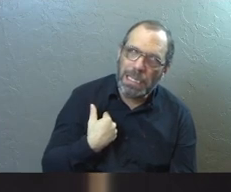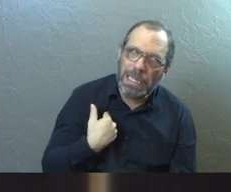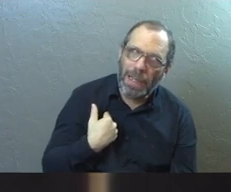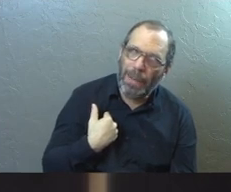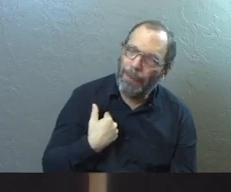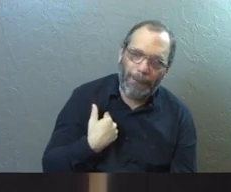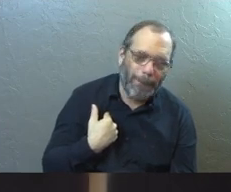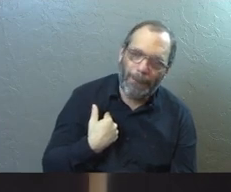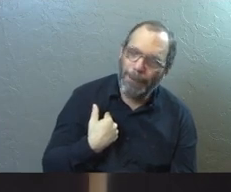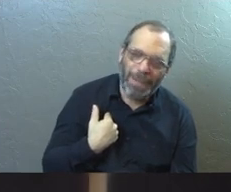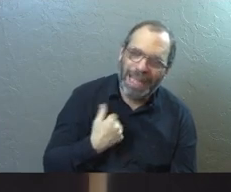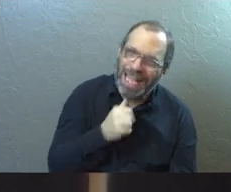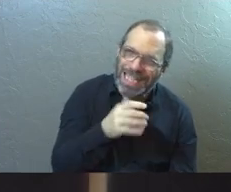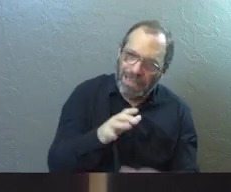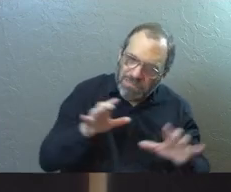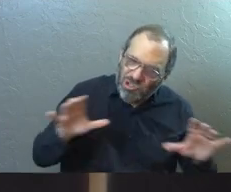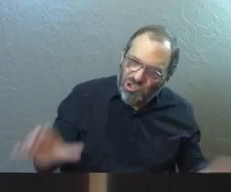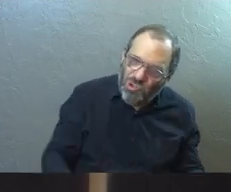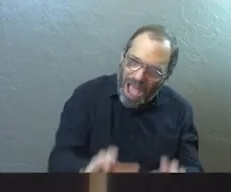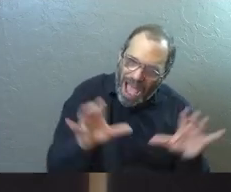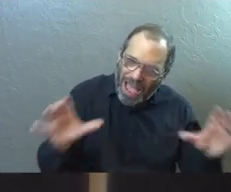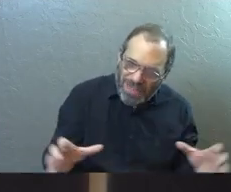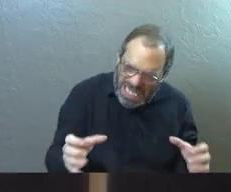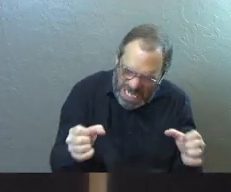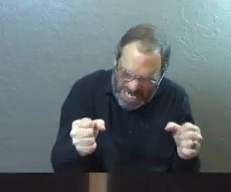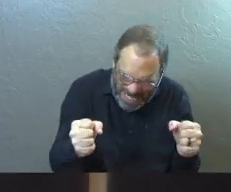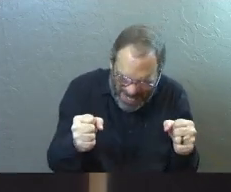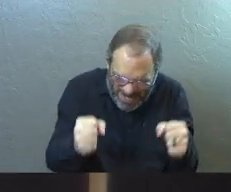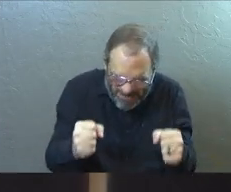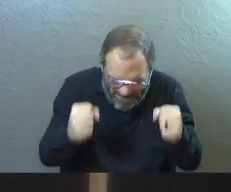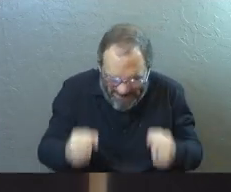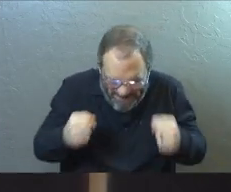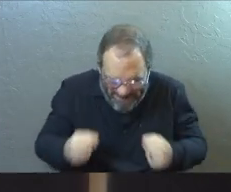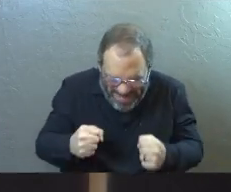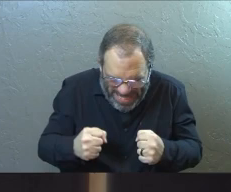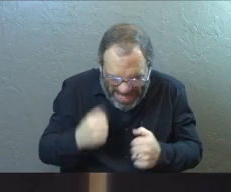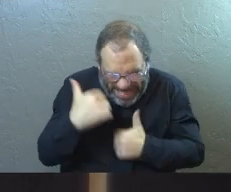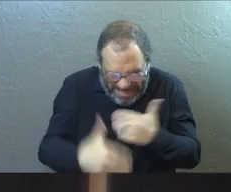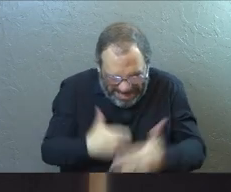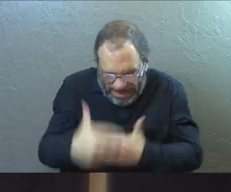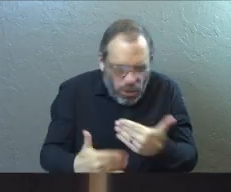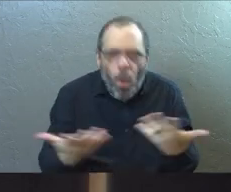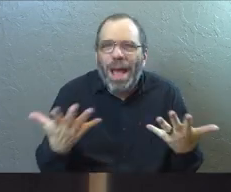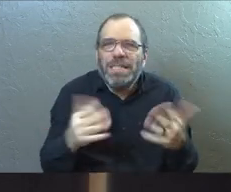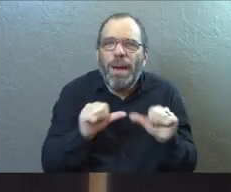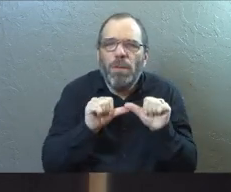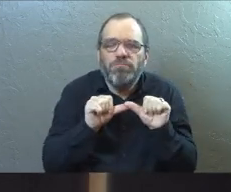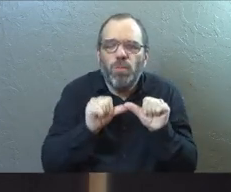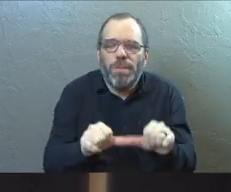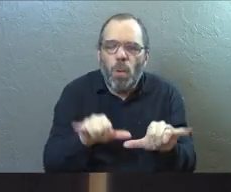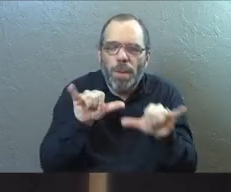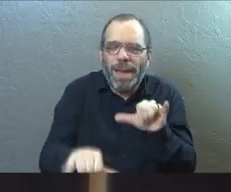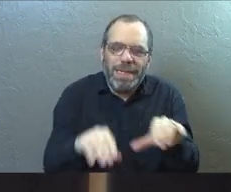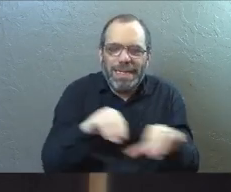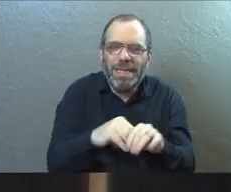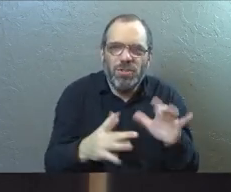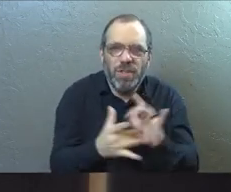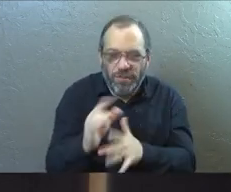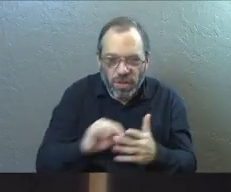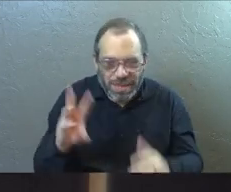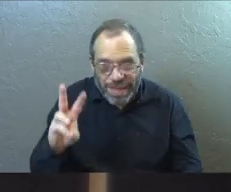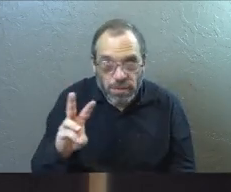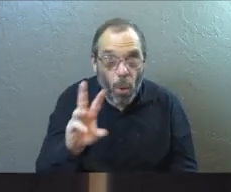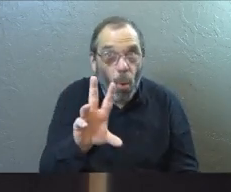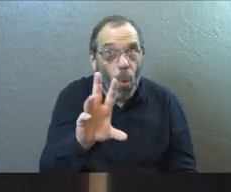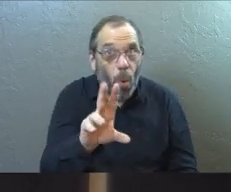It's not about striving, white knuckling, or trying. It's about remaining in Jesus. Verse 6. Here comes